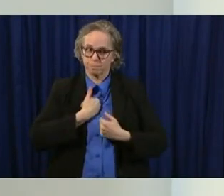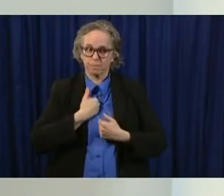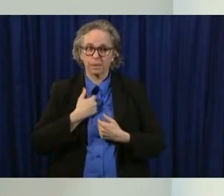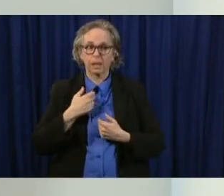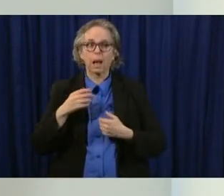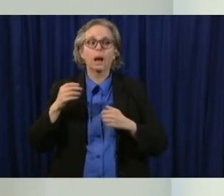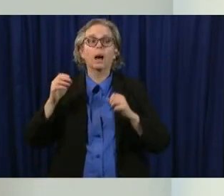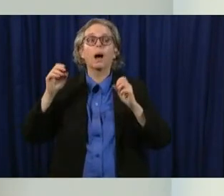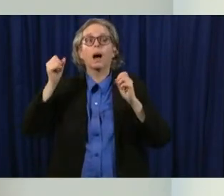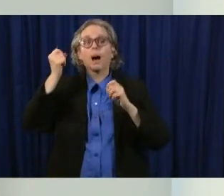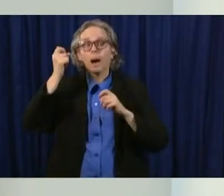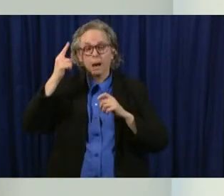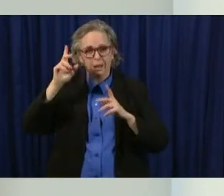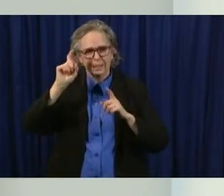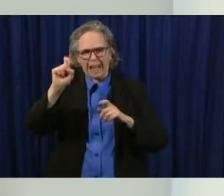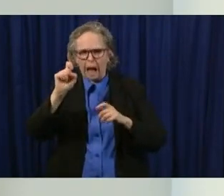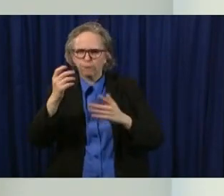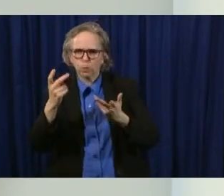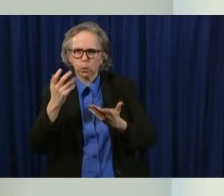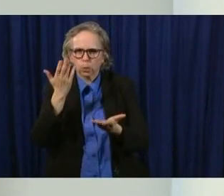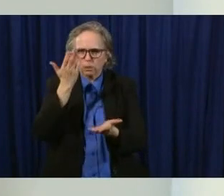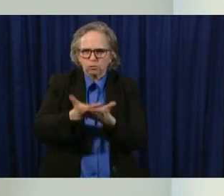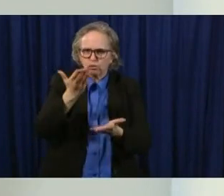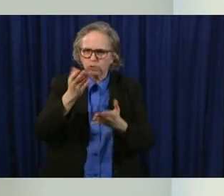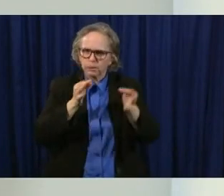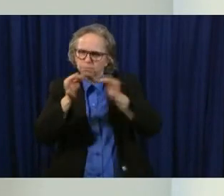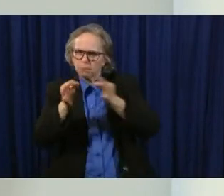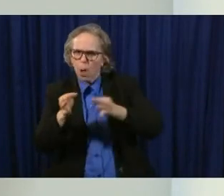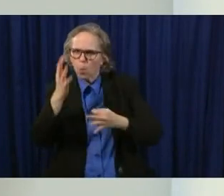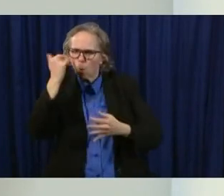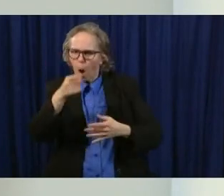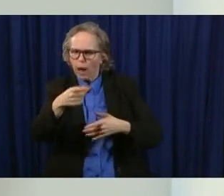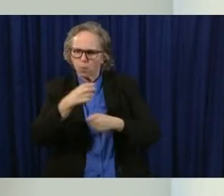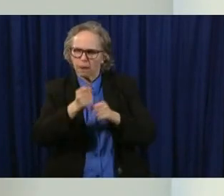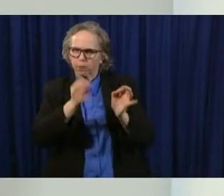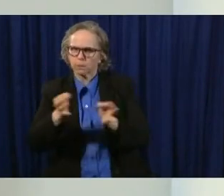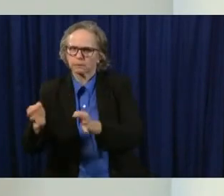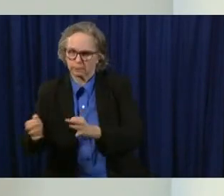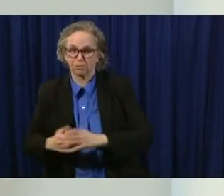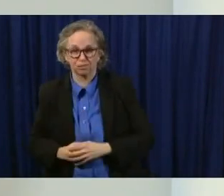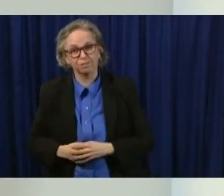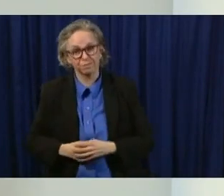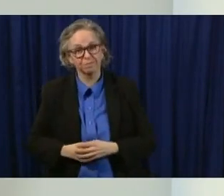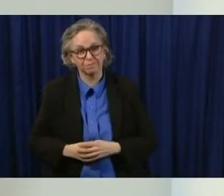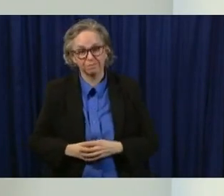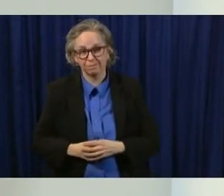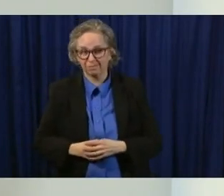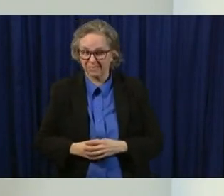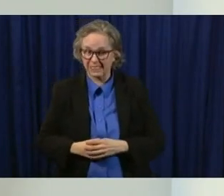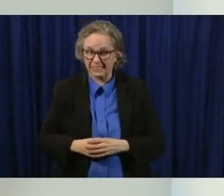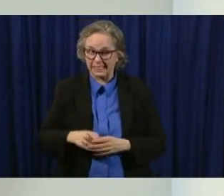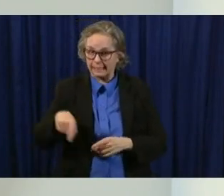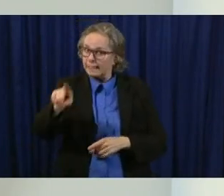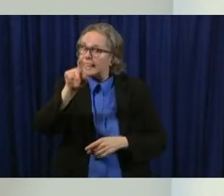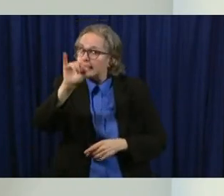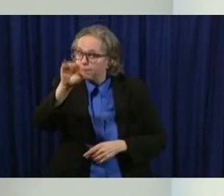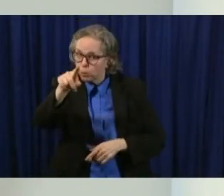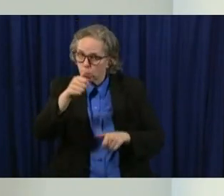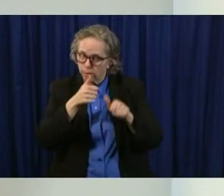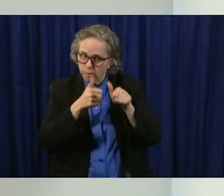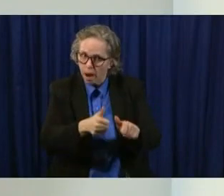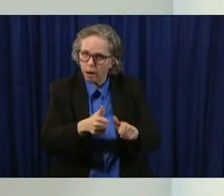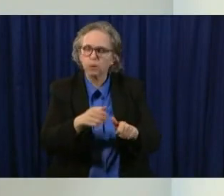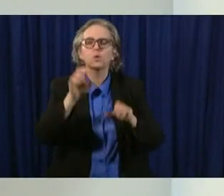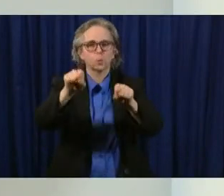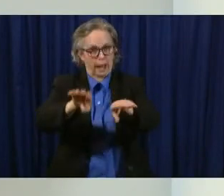comply you can open if you can't comply you can't open and as you open up be prepared that if if an employee or a competitor or a customer